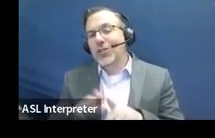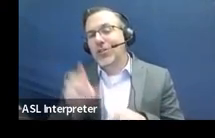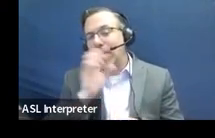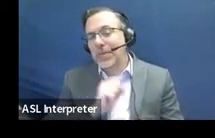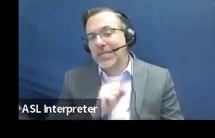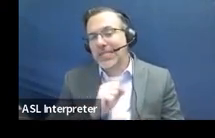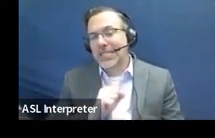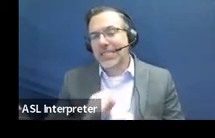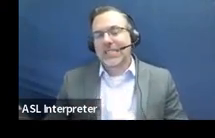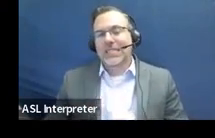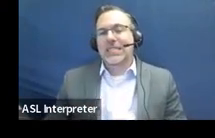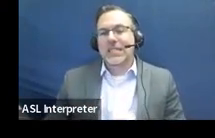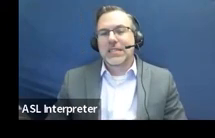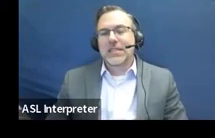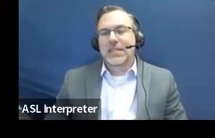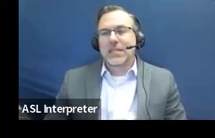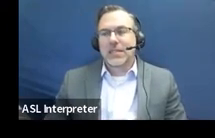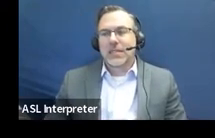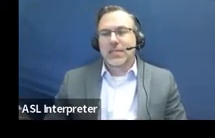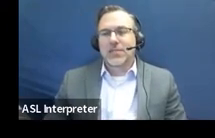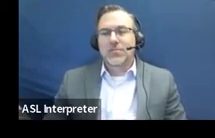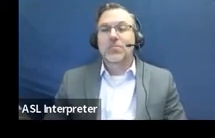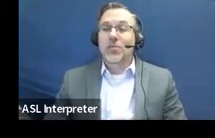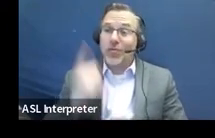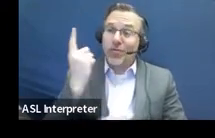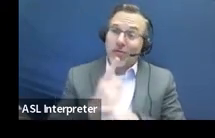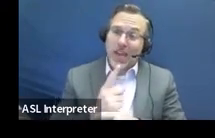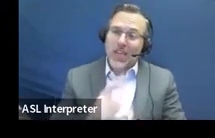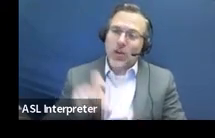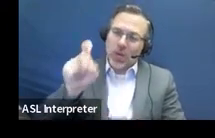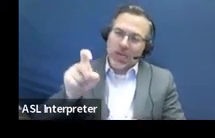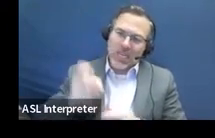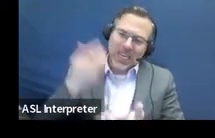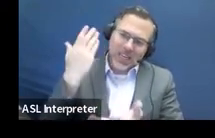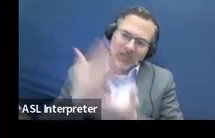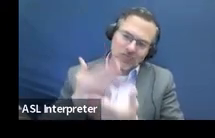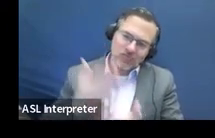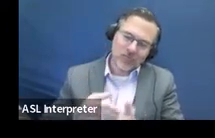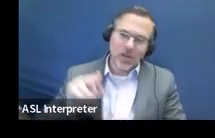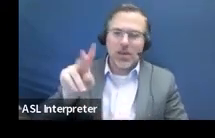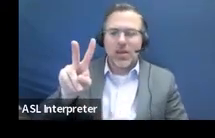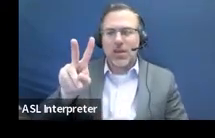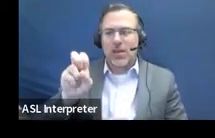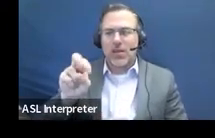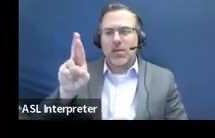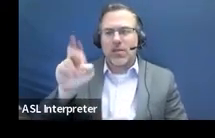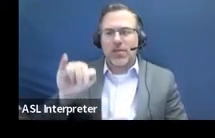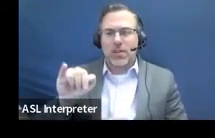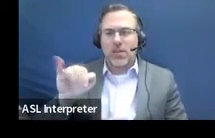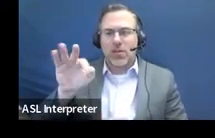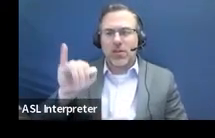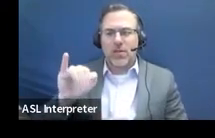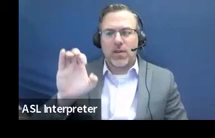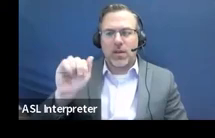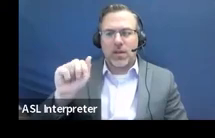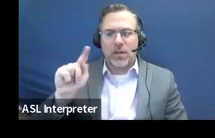if you notice it, right, we do need verification in that box. There is no verification right now.